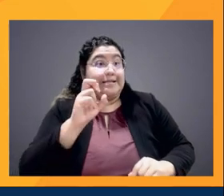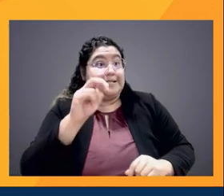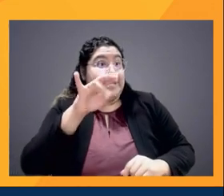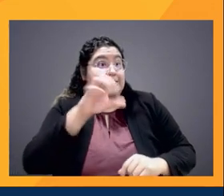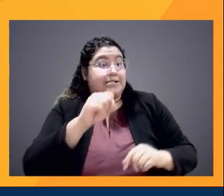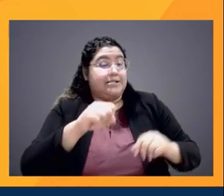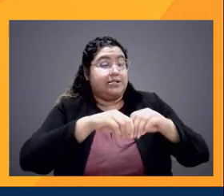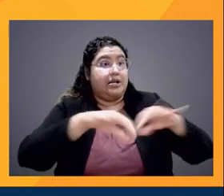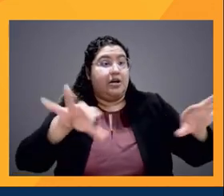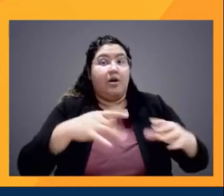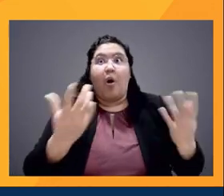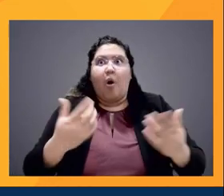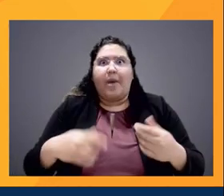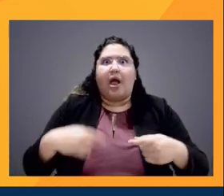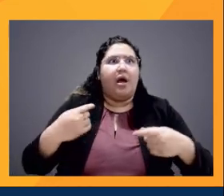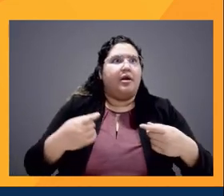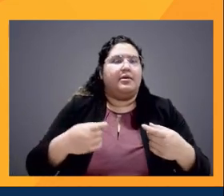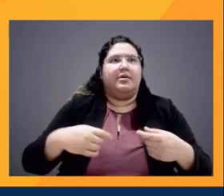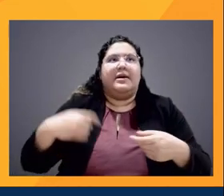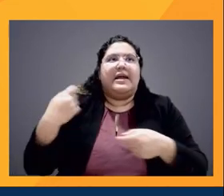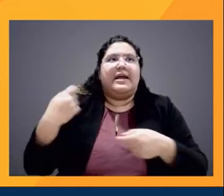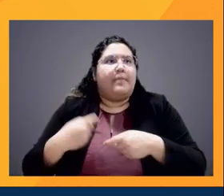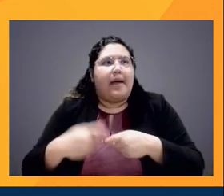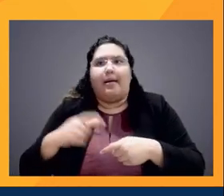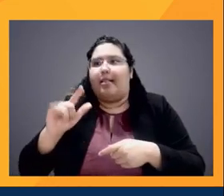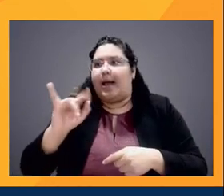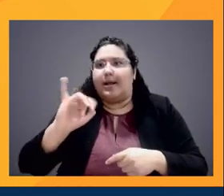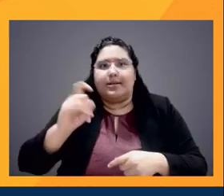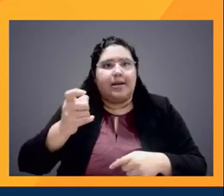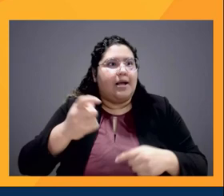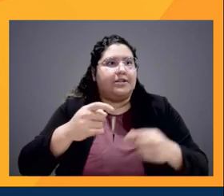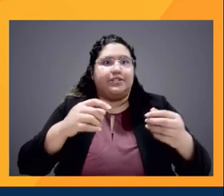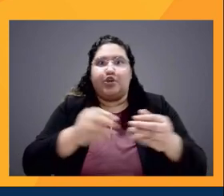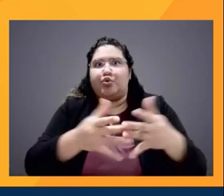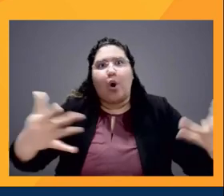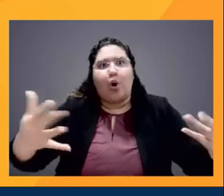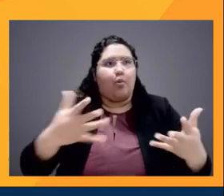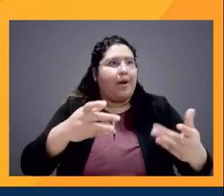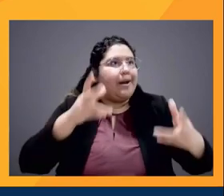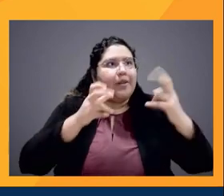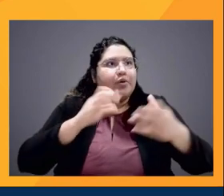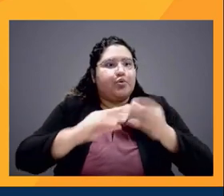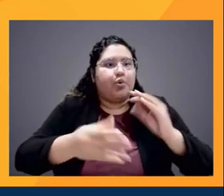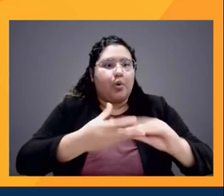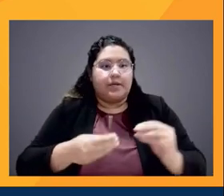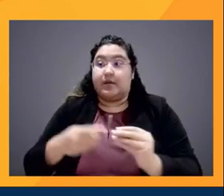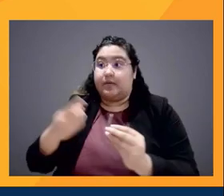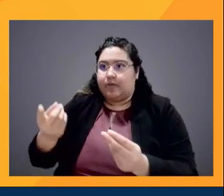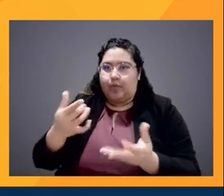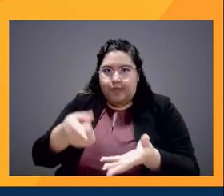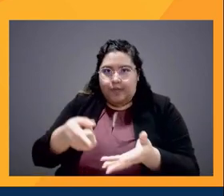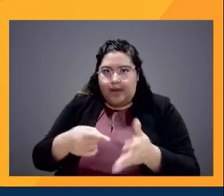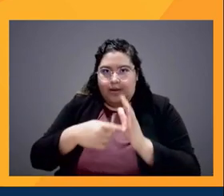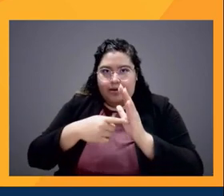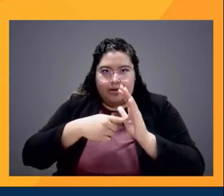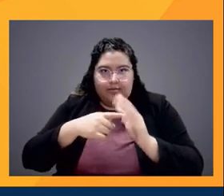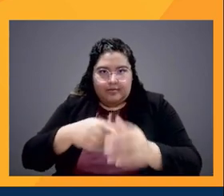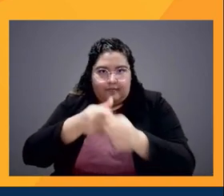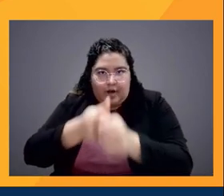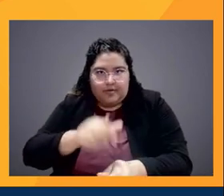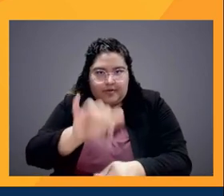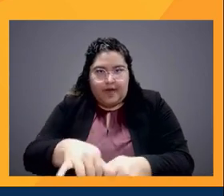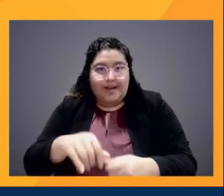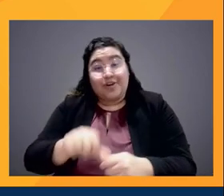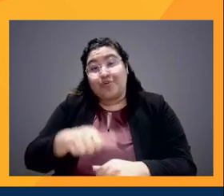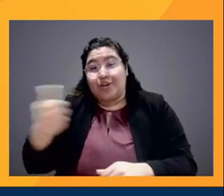Latinx, and they're growing so much. I want to hear these stories. So then the pitches are looked at it through that lens of here's another Latinx story. And this is why I got